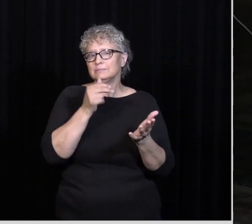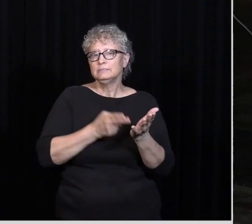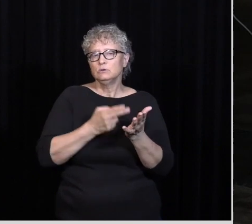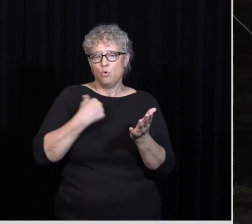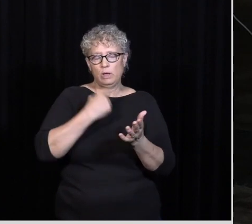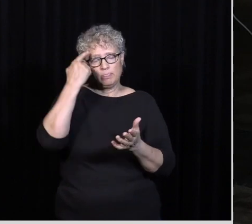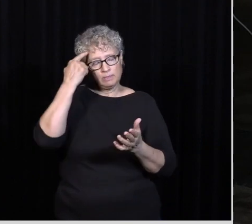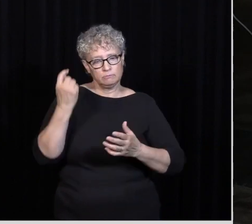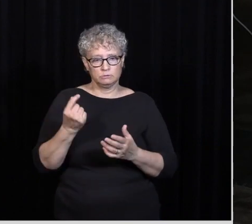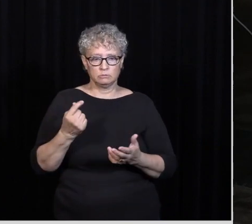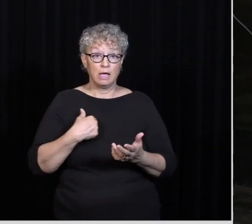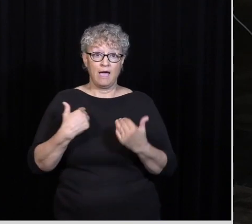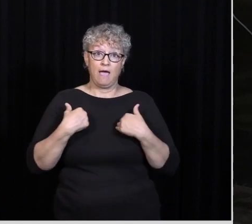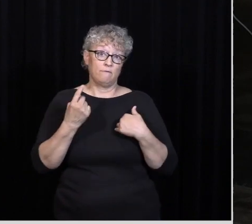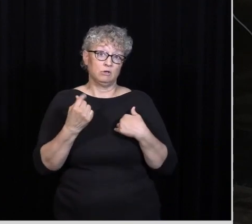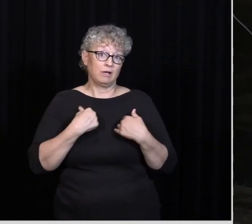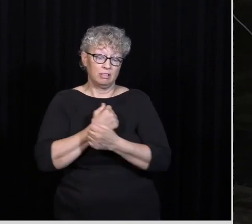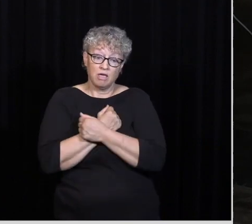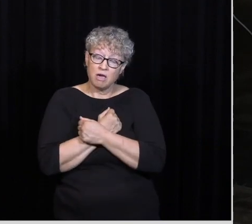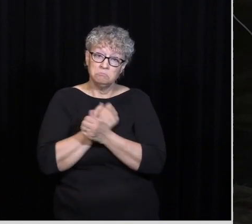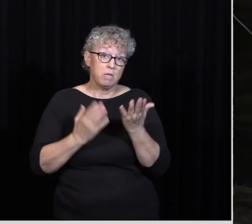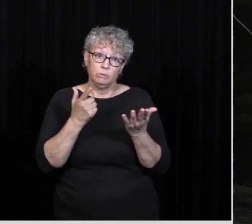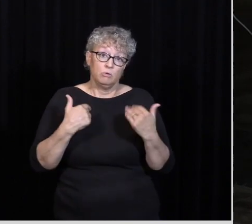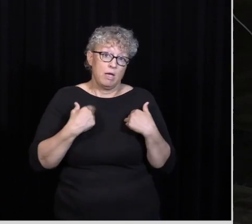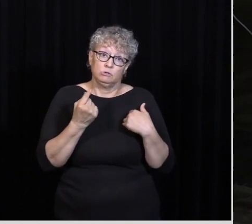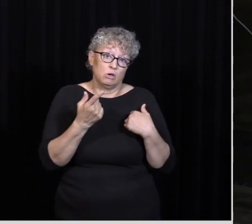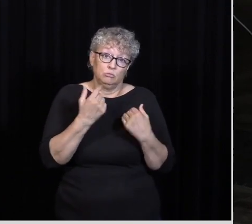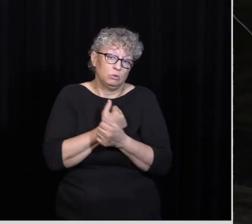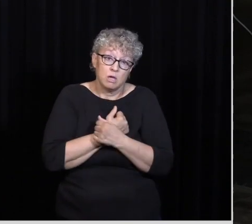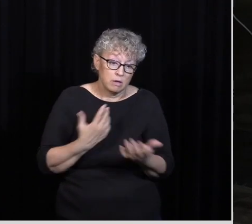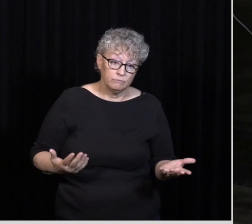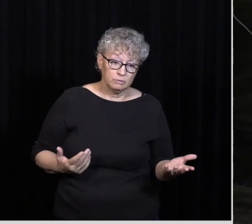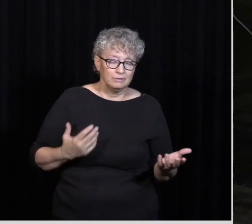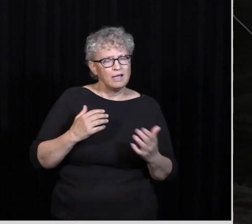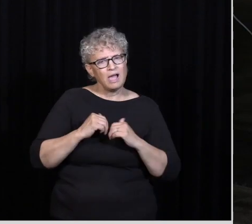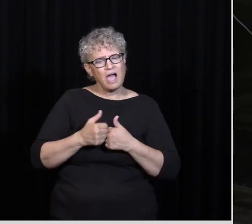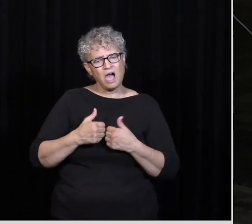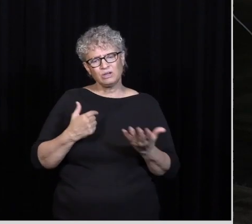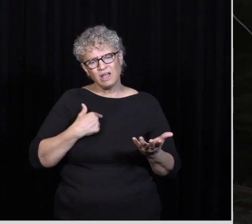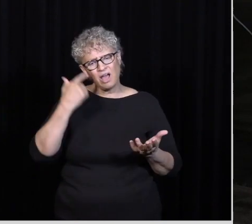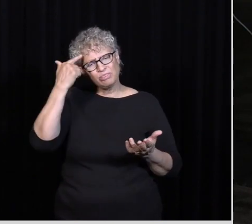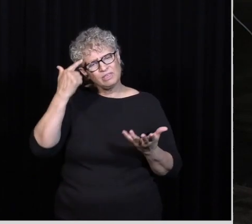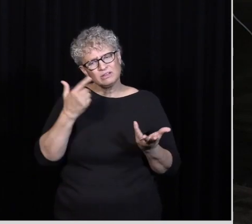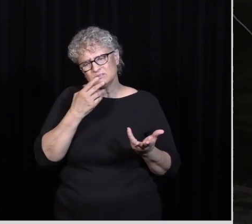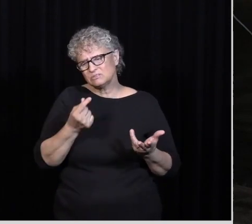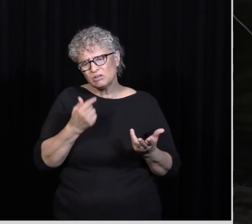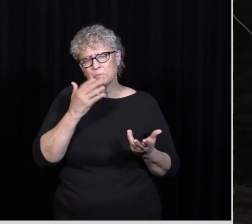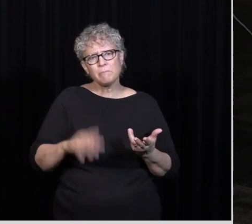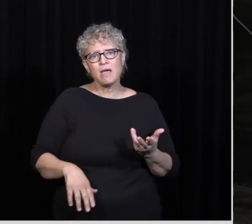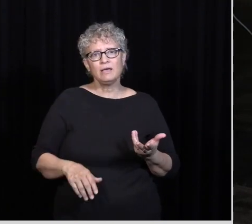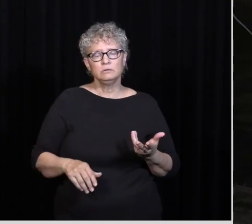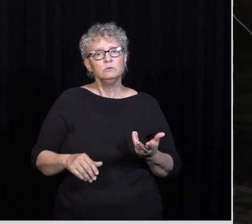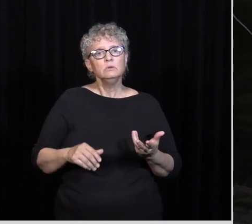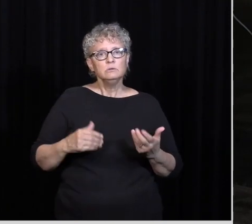about dogs I have a dog I love Maybe you have a dog you love And you're just like How could I How could I think my dog's A bad thing Well There's